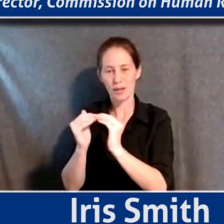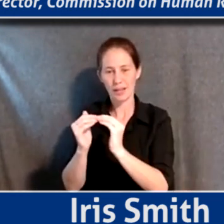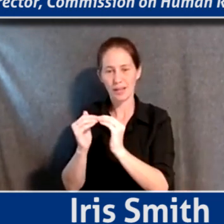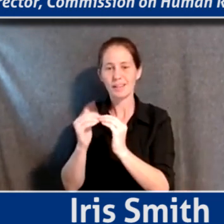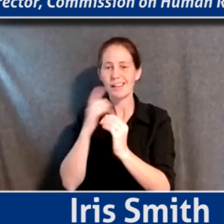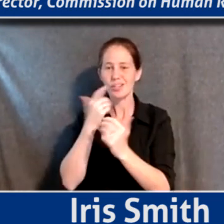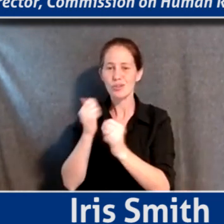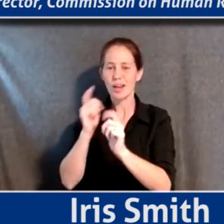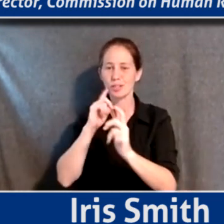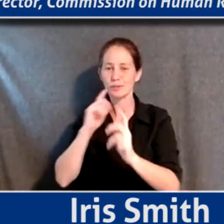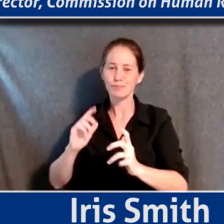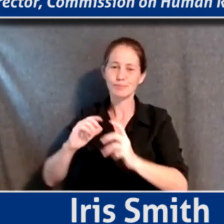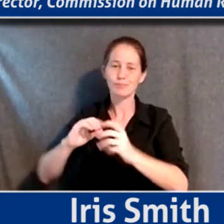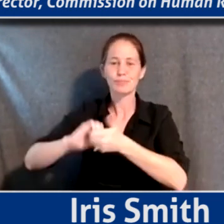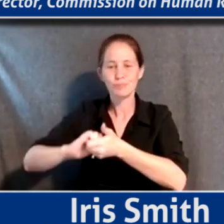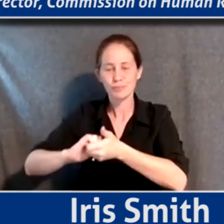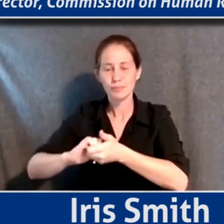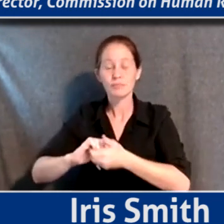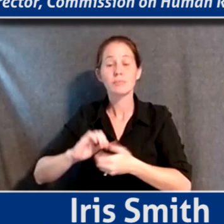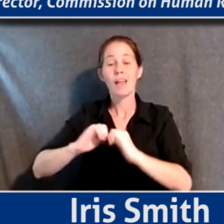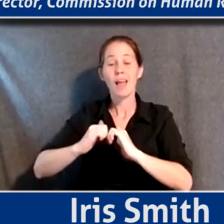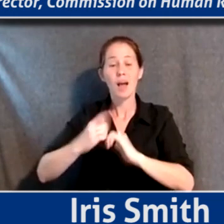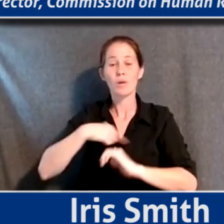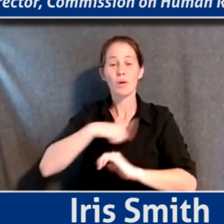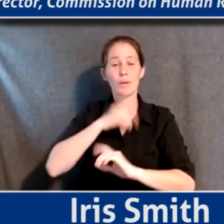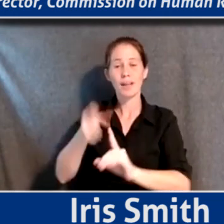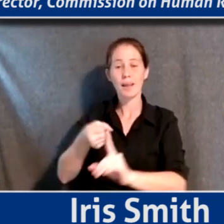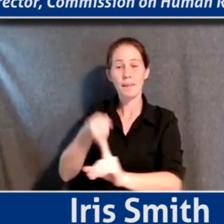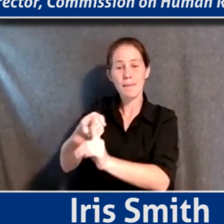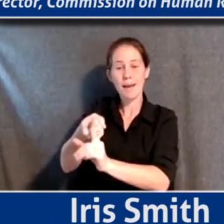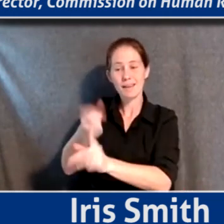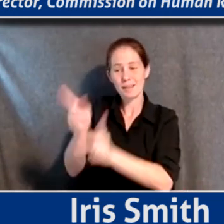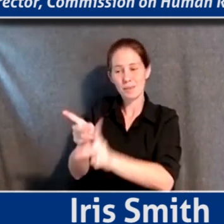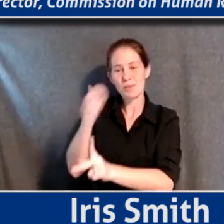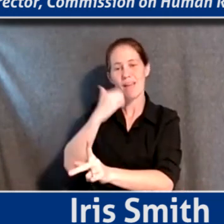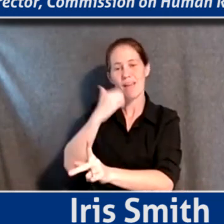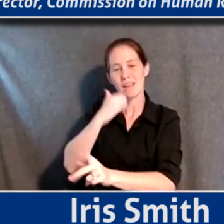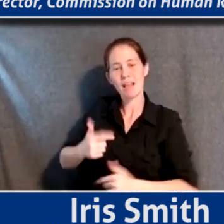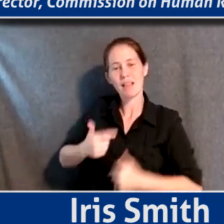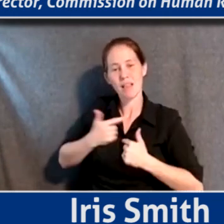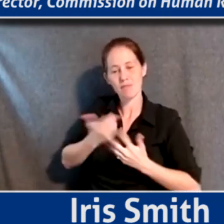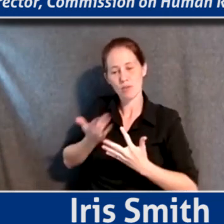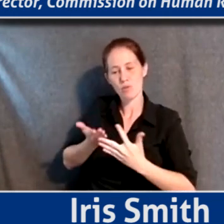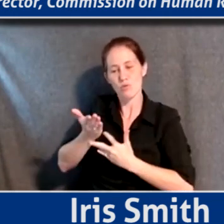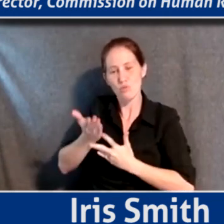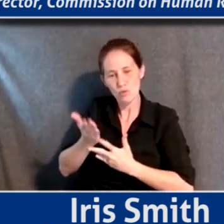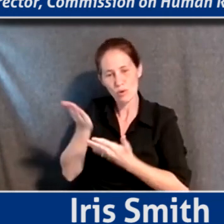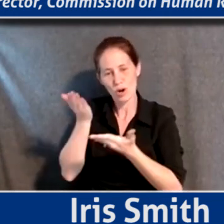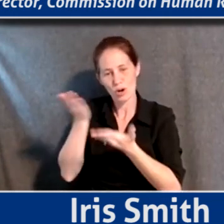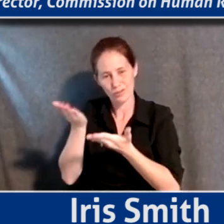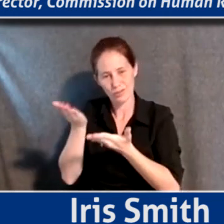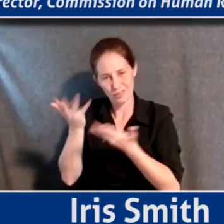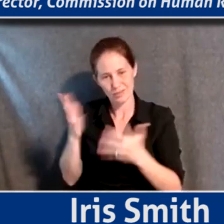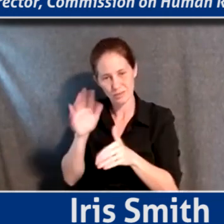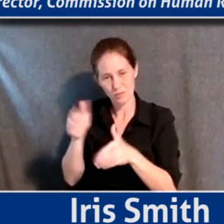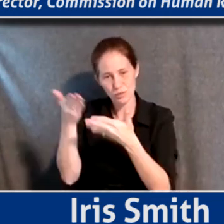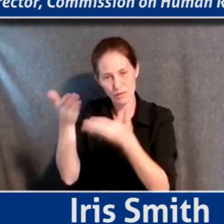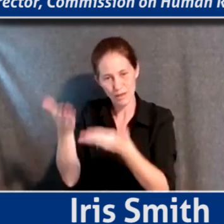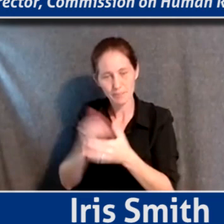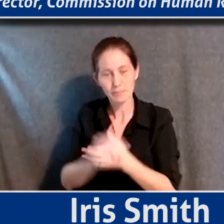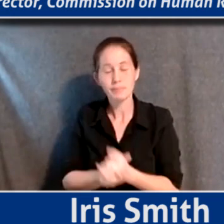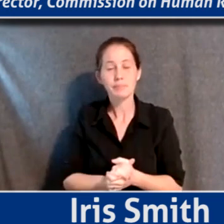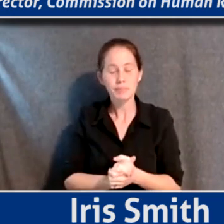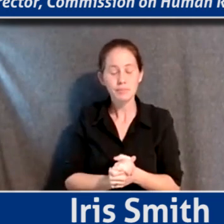aspects in terms of how are we really impacting people's everyday lives through the services that we provide as a local government.